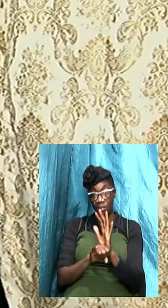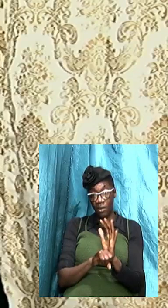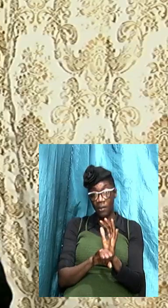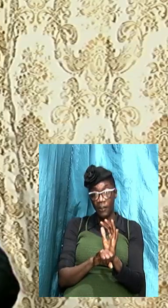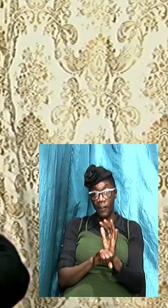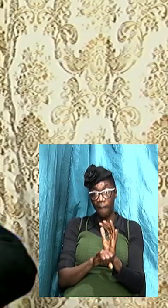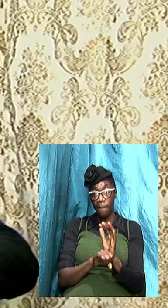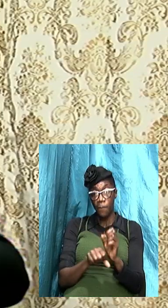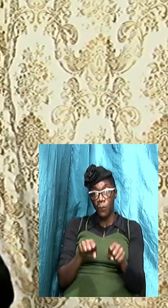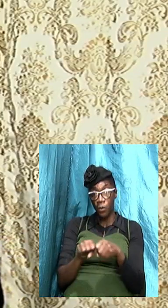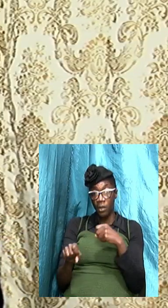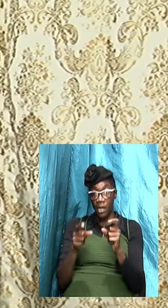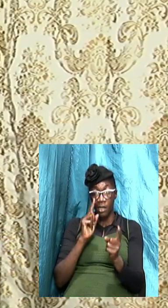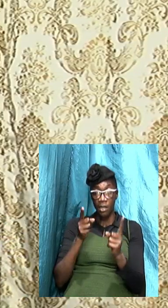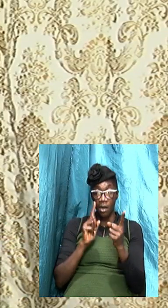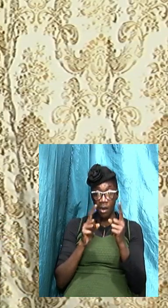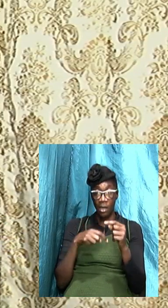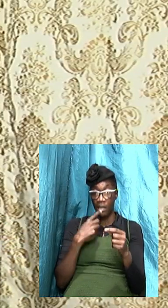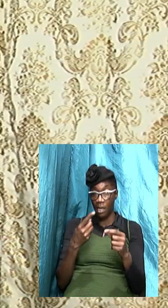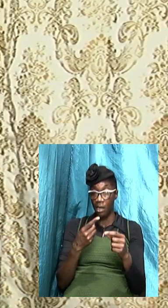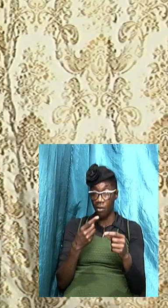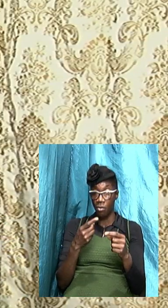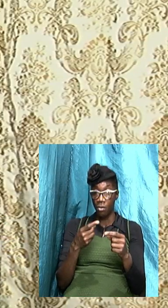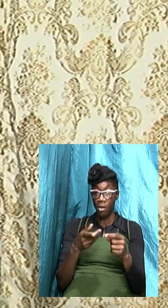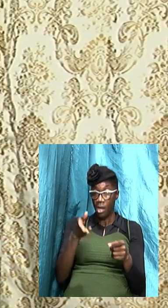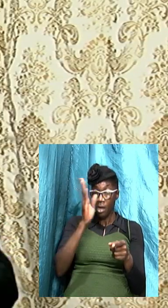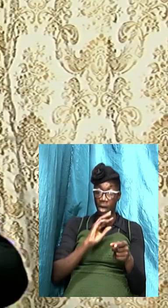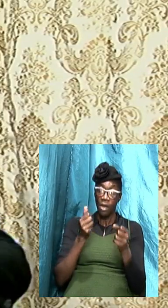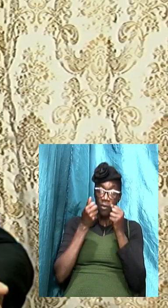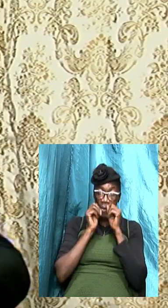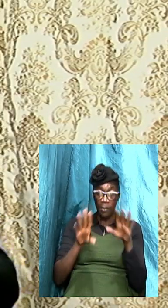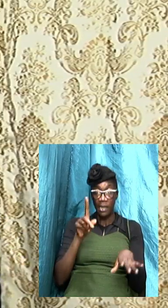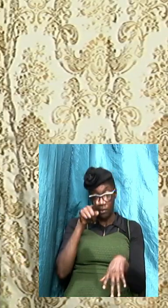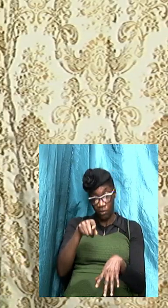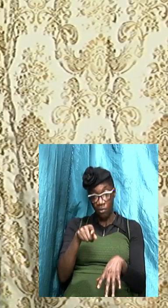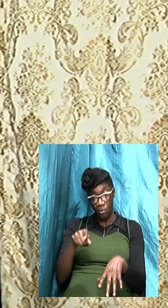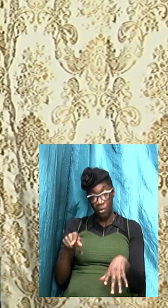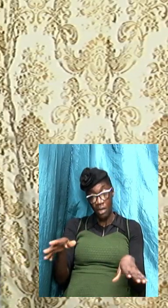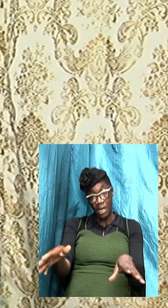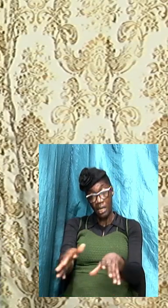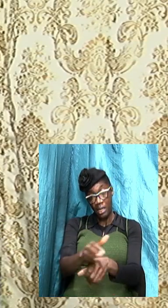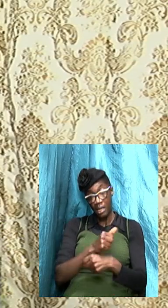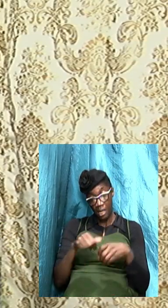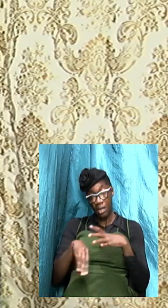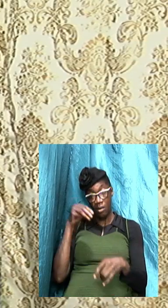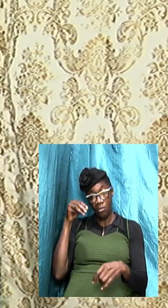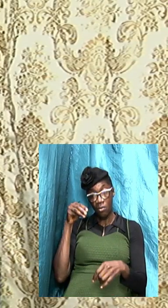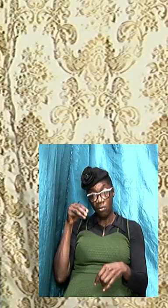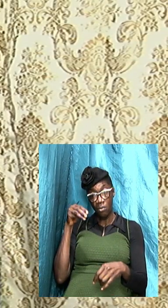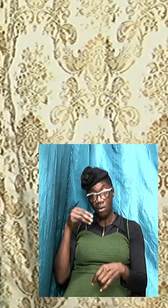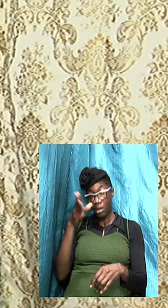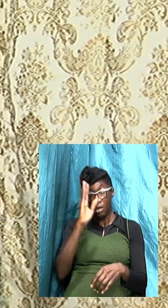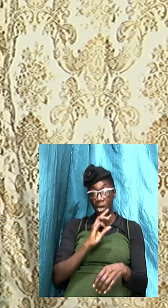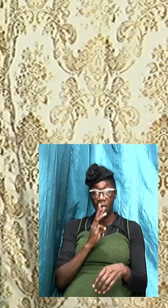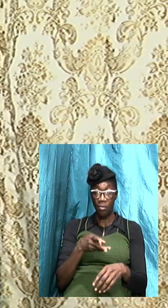so they will talk and they will tell you God is going to bless you God is going to take you out God is going to this